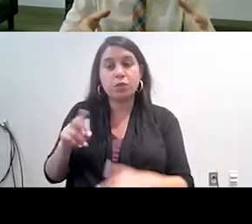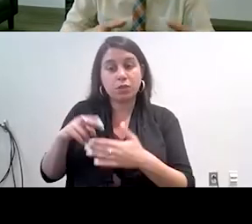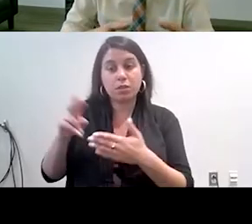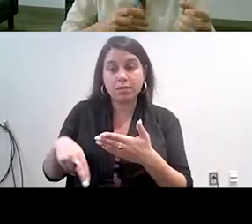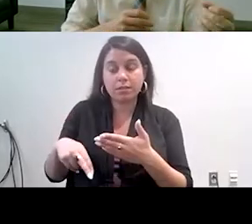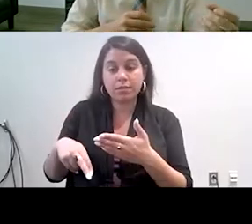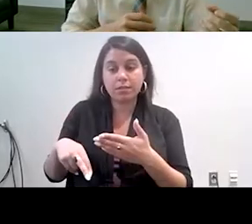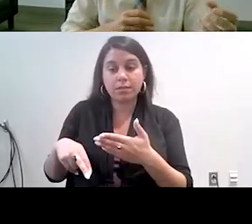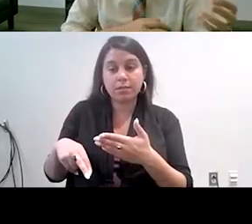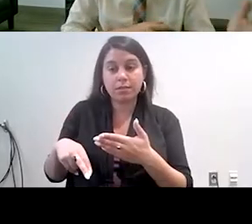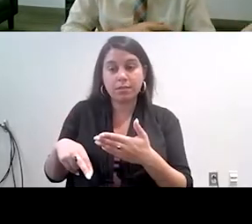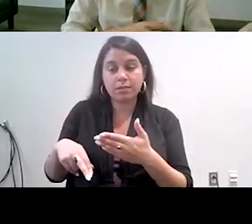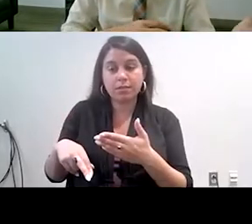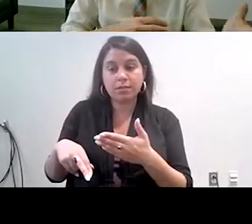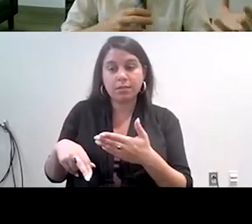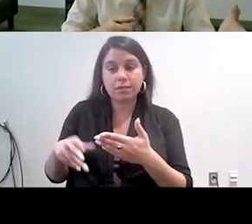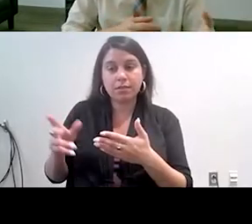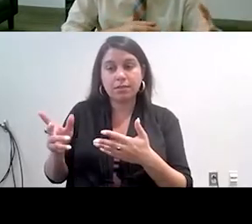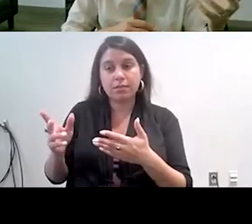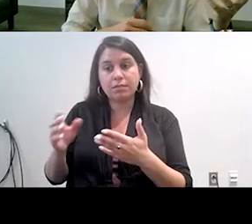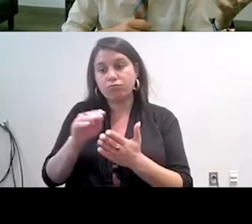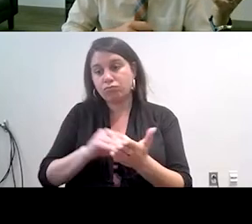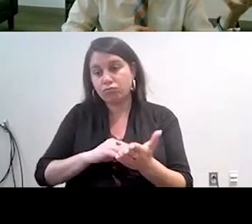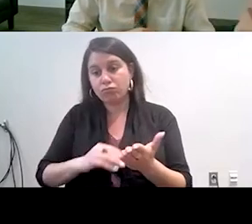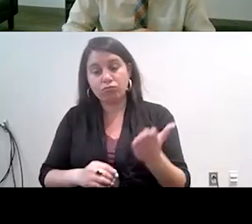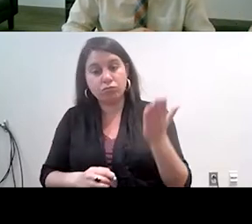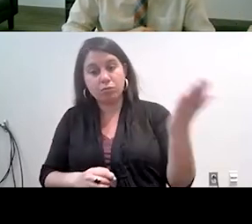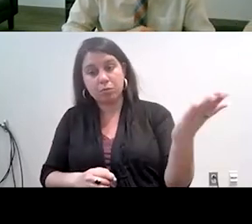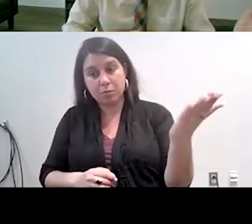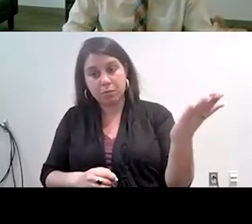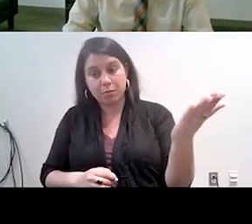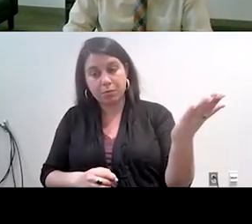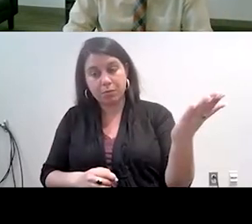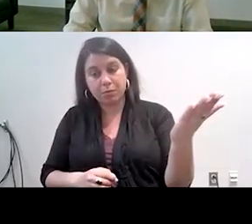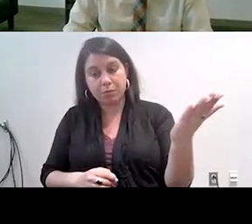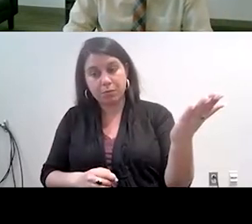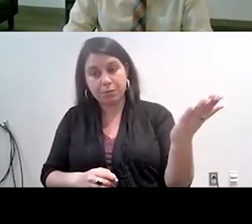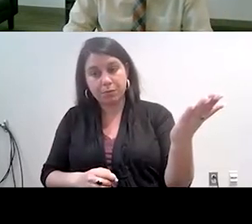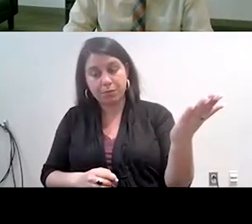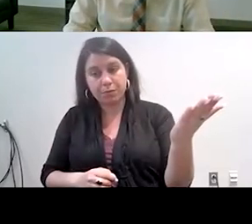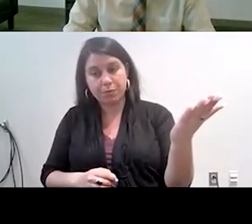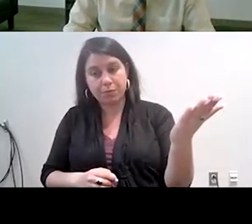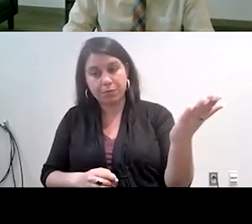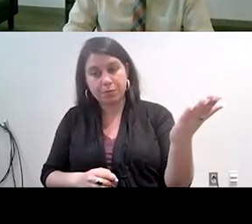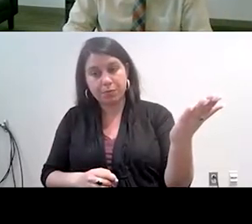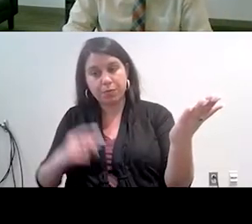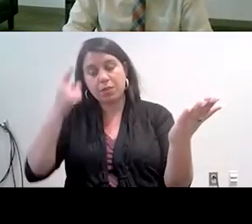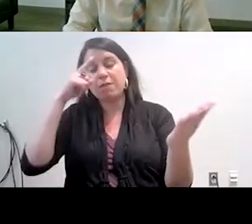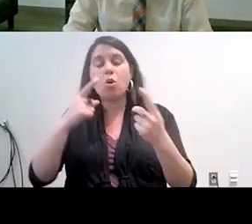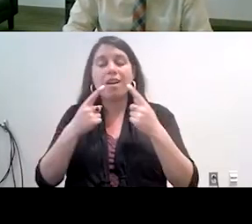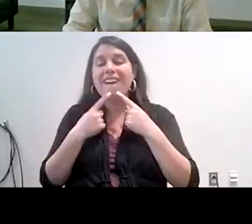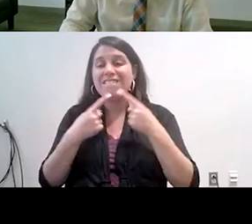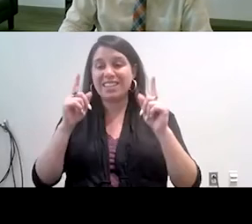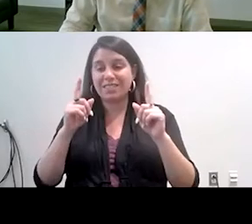and then we submitted, we submitted them or we submitted as a, for an effectiveness grant to